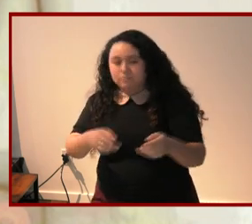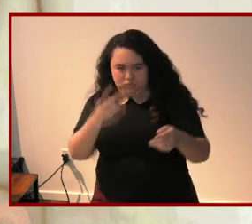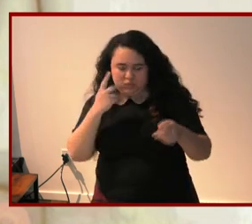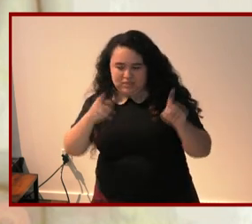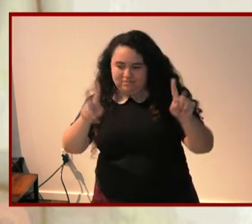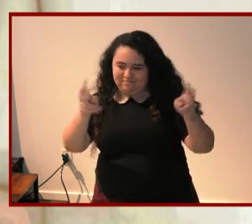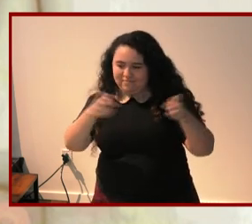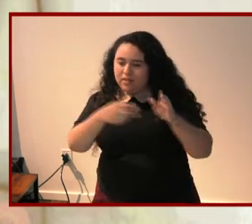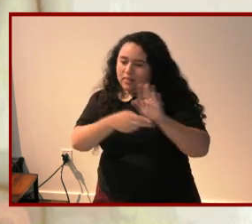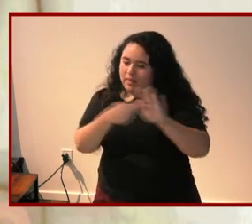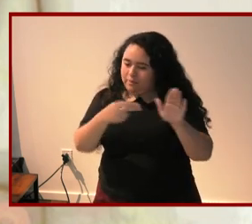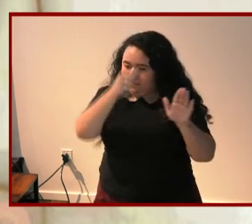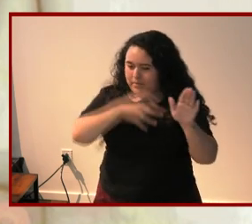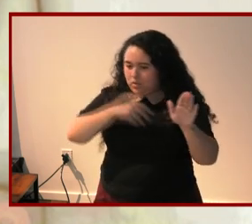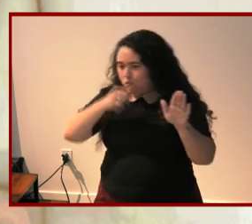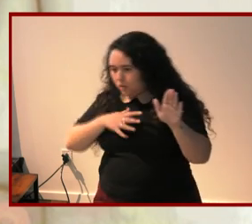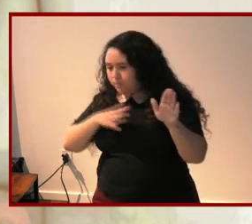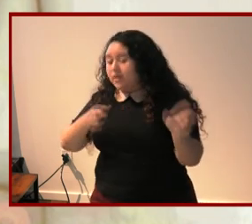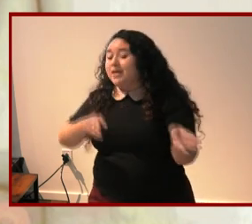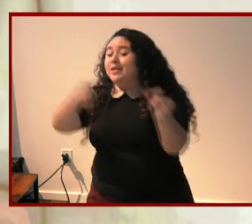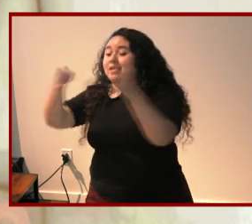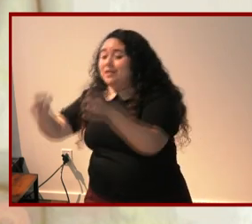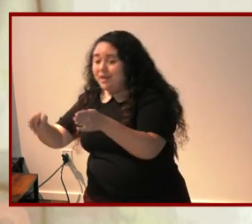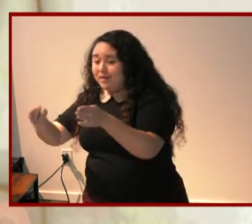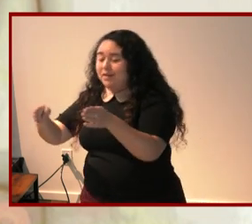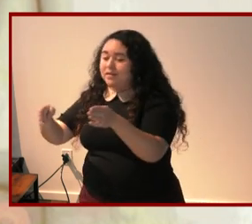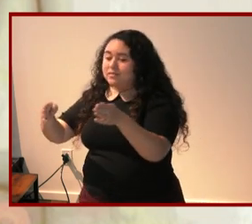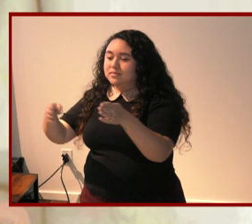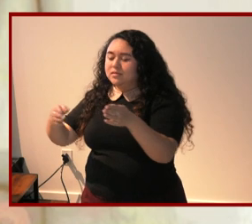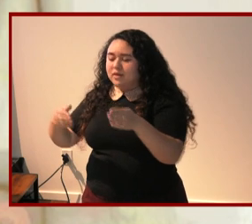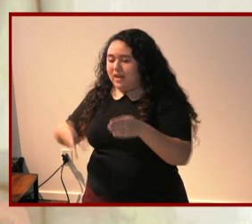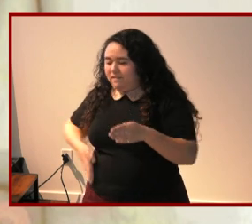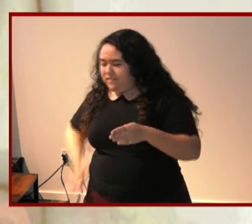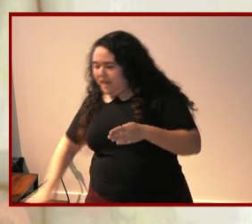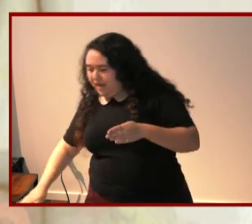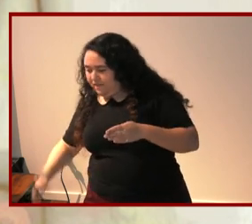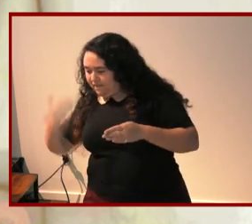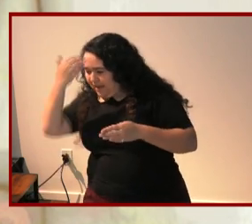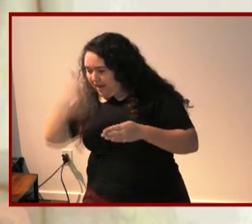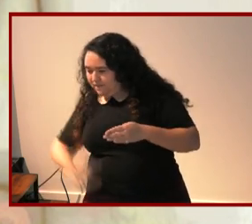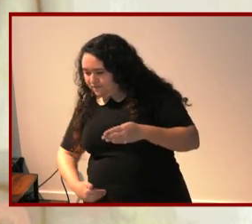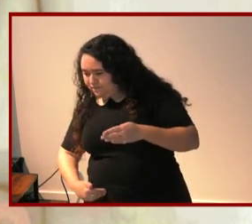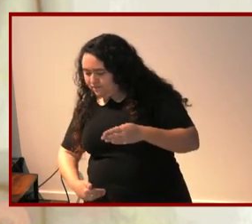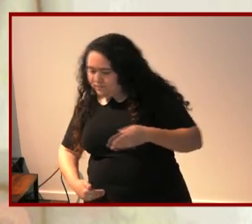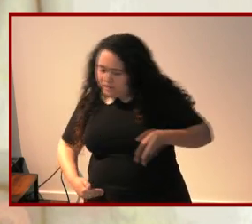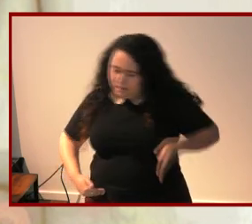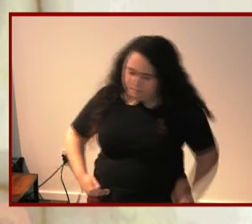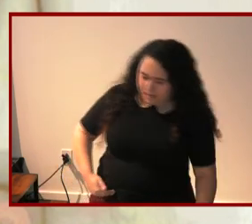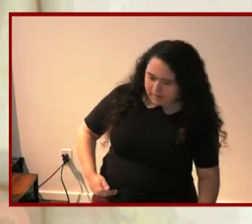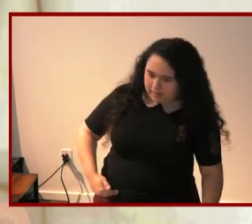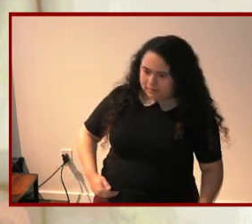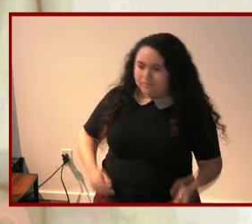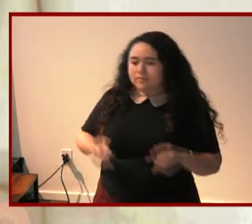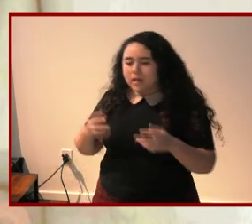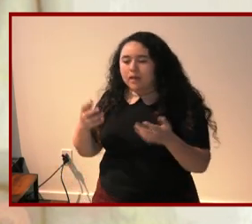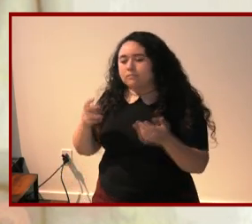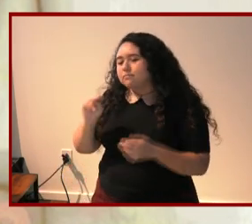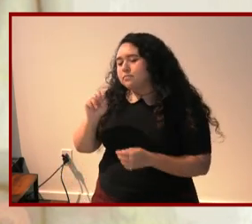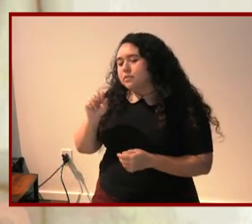then we have the figure wearing a half skirt and one pant leg indicating non-binary